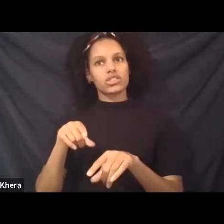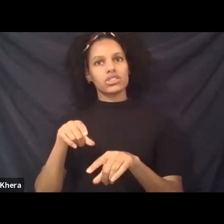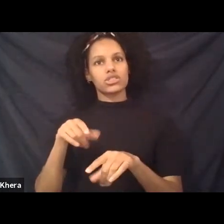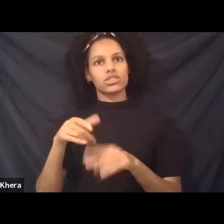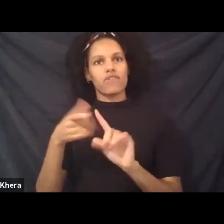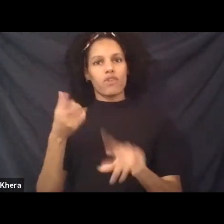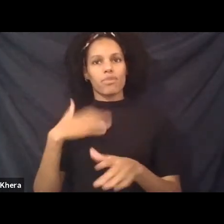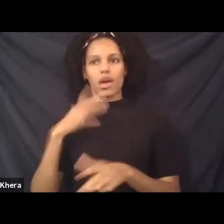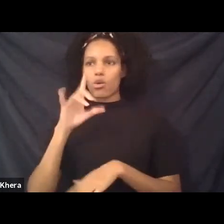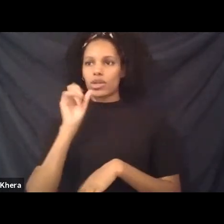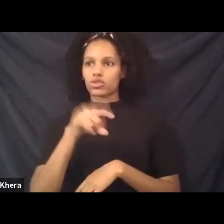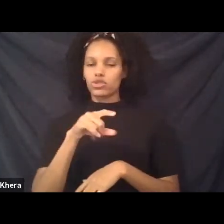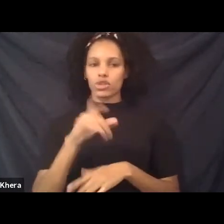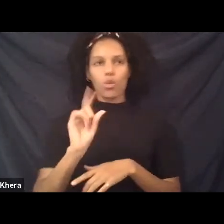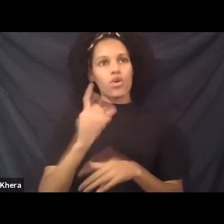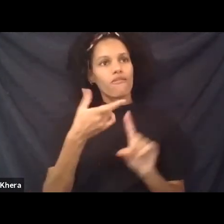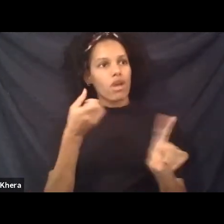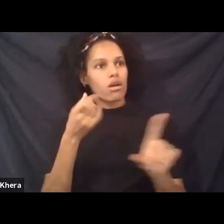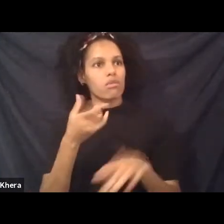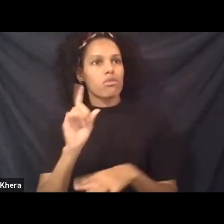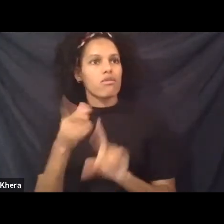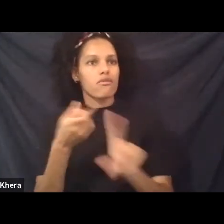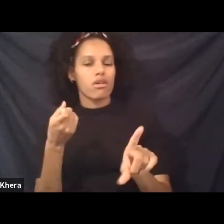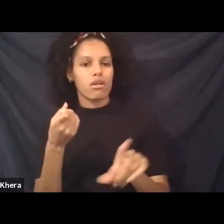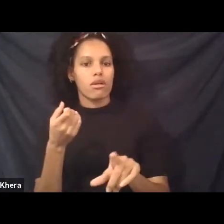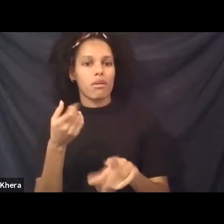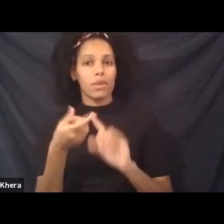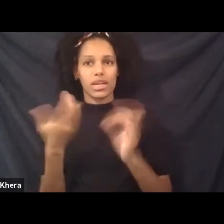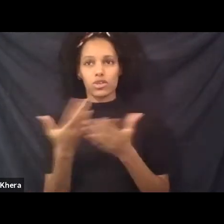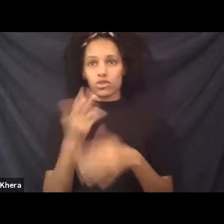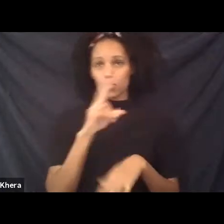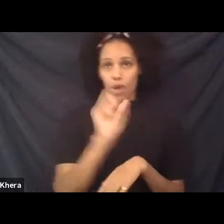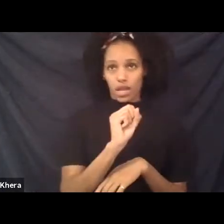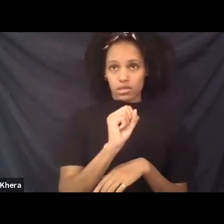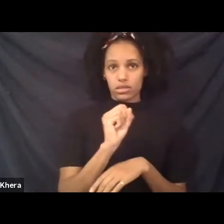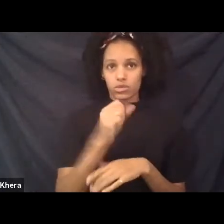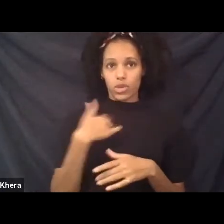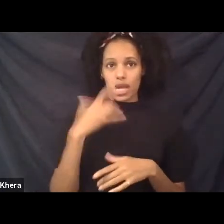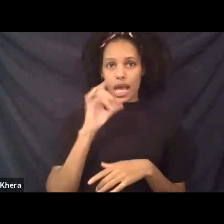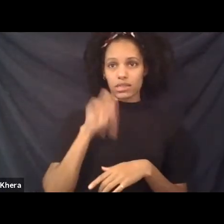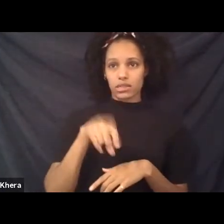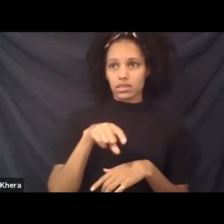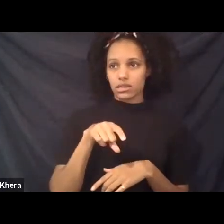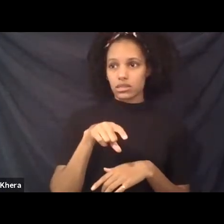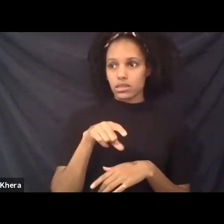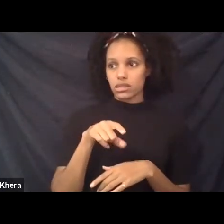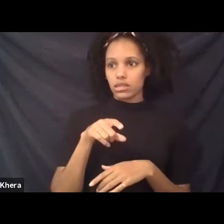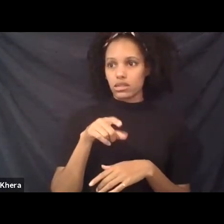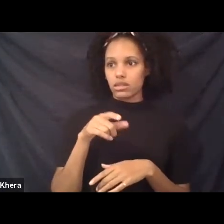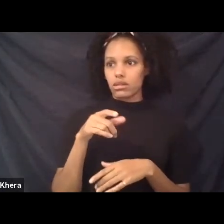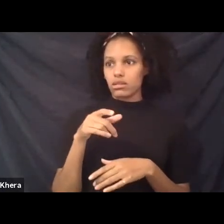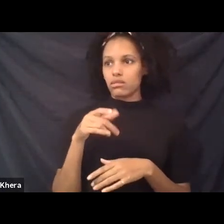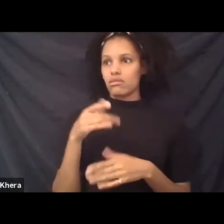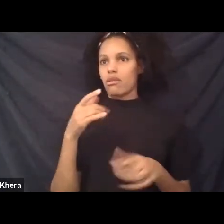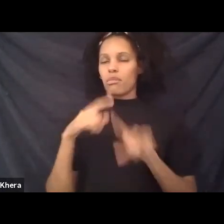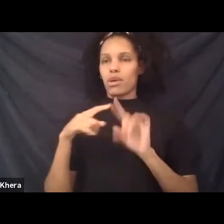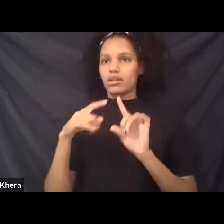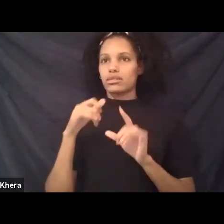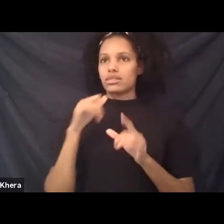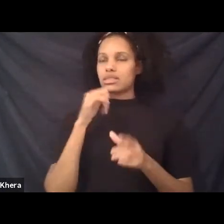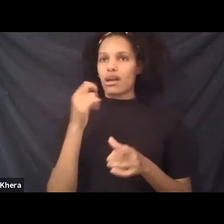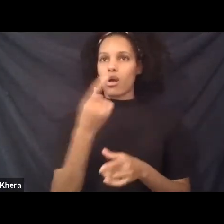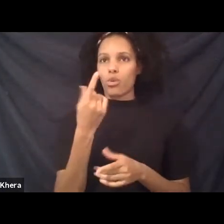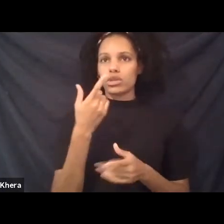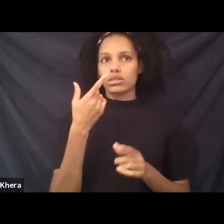from? Because in the U S I find that we ask that question, but it's based, not necessarily always about what you look